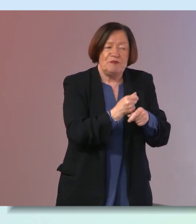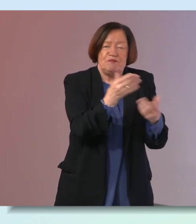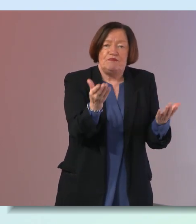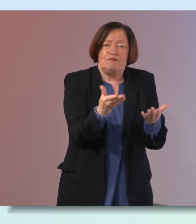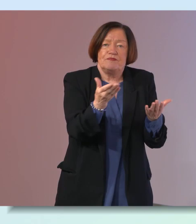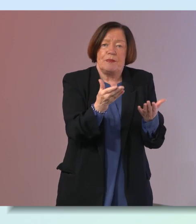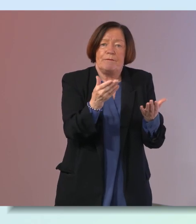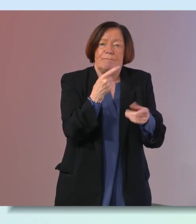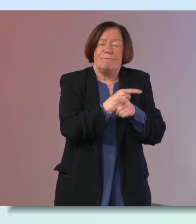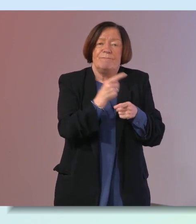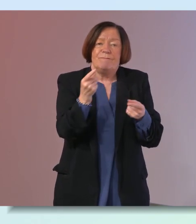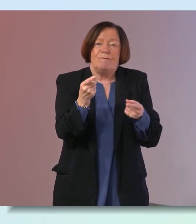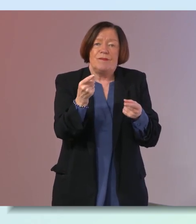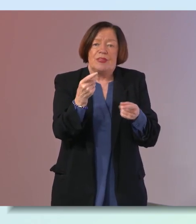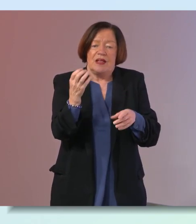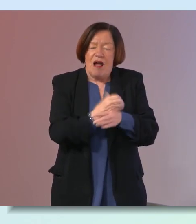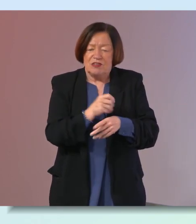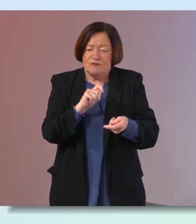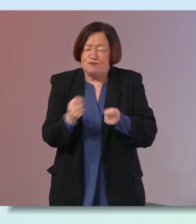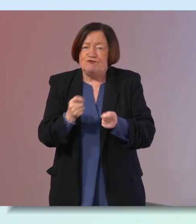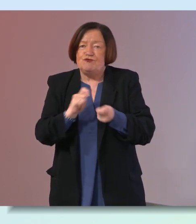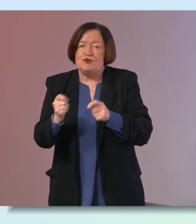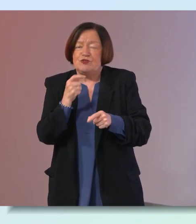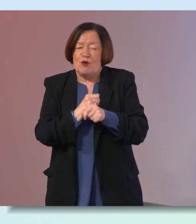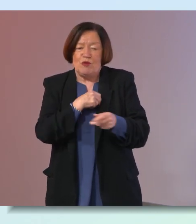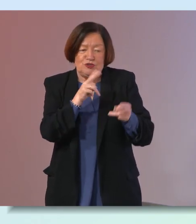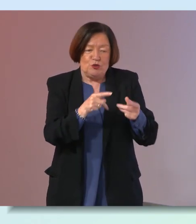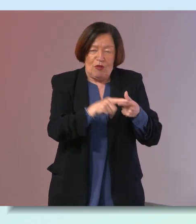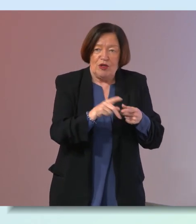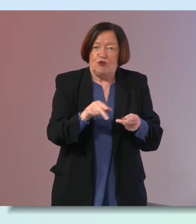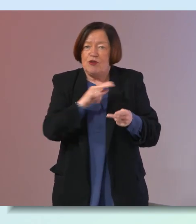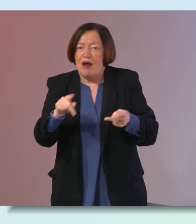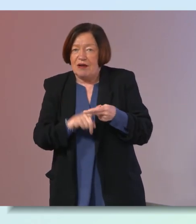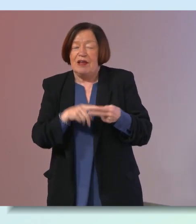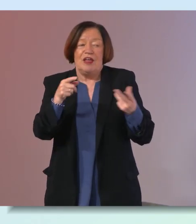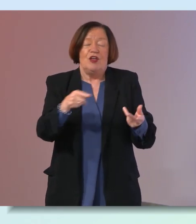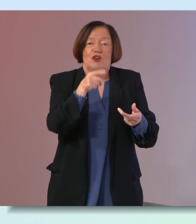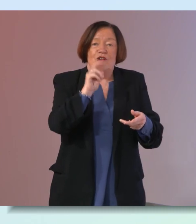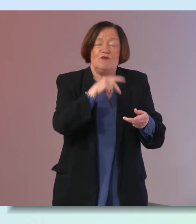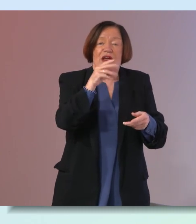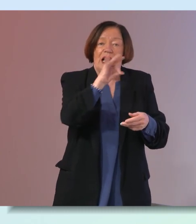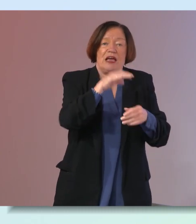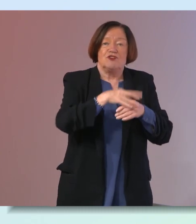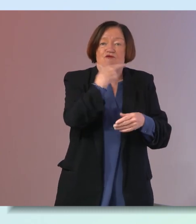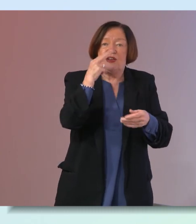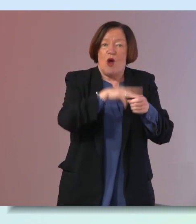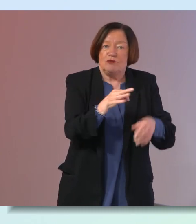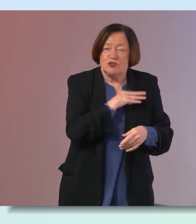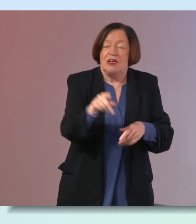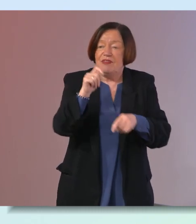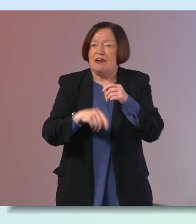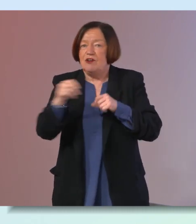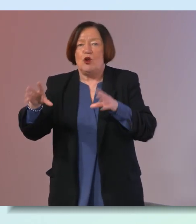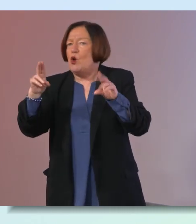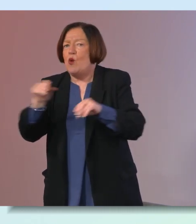there's car there's constant shift when it comes to what we should and shouldn't do if there was a time when the glass of red wine was very good for you then you hear no no maybe